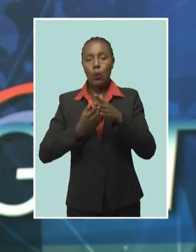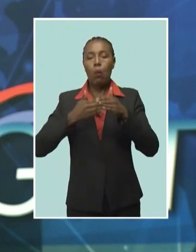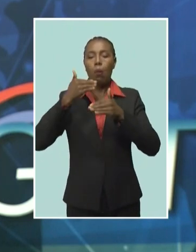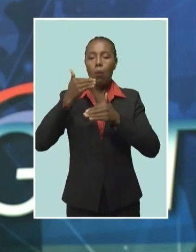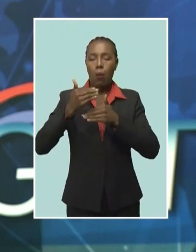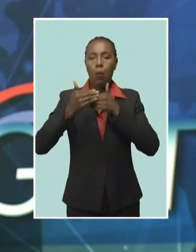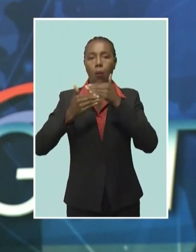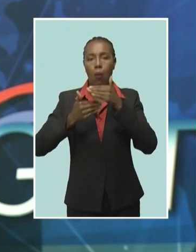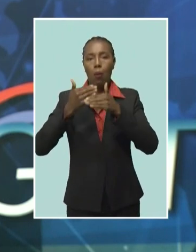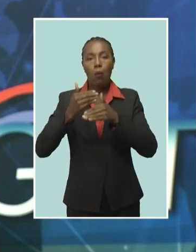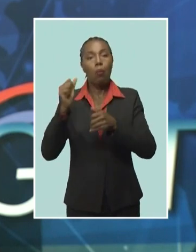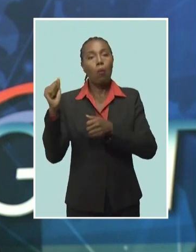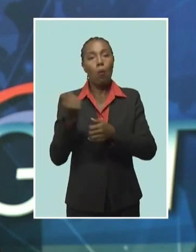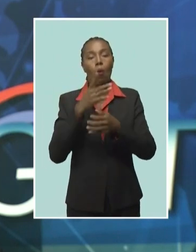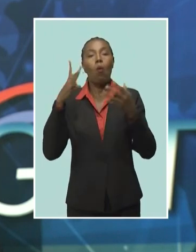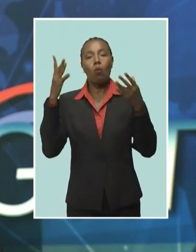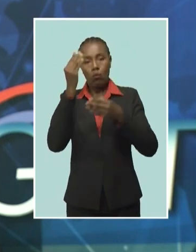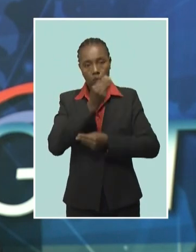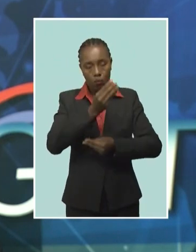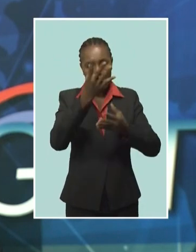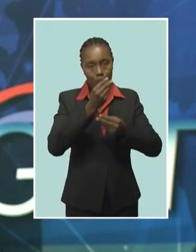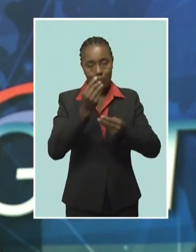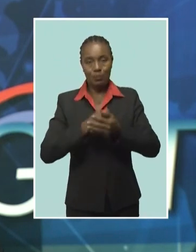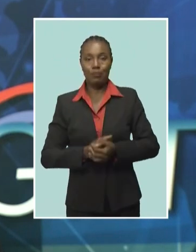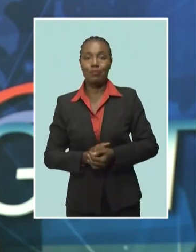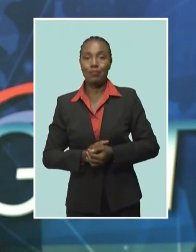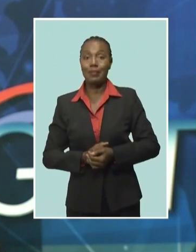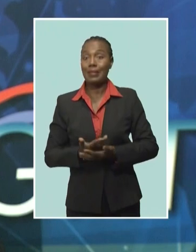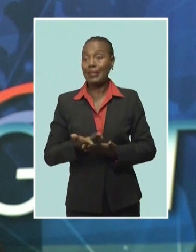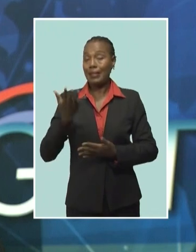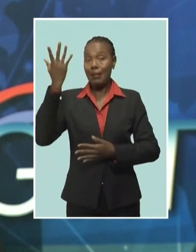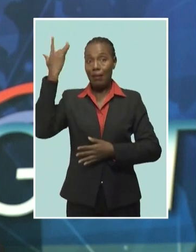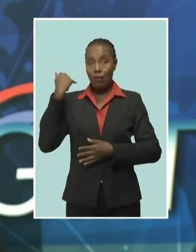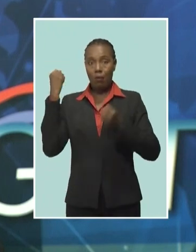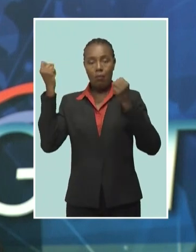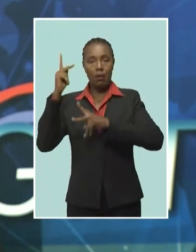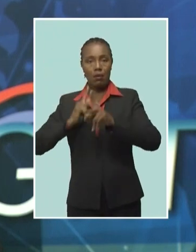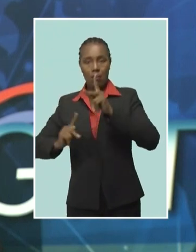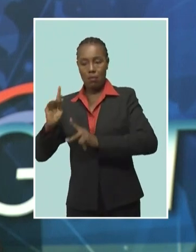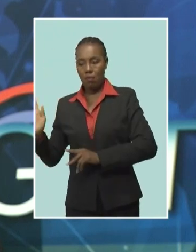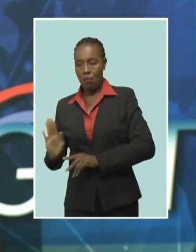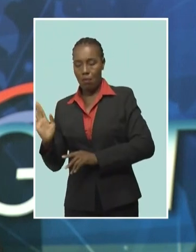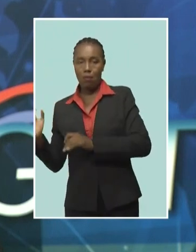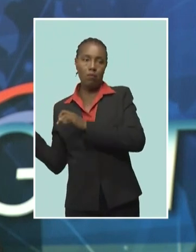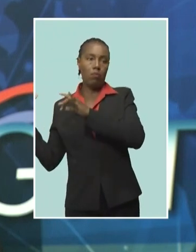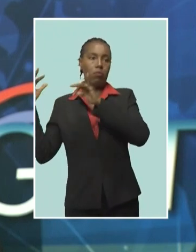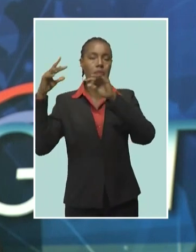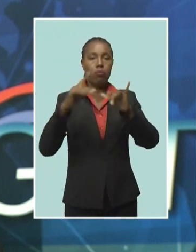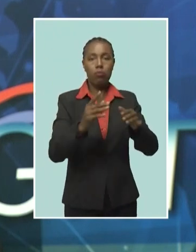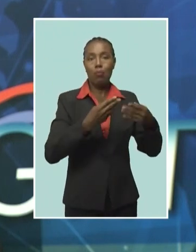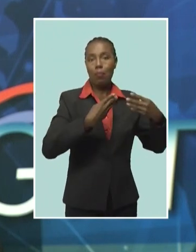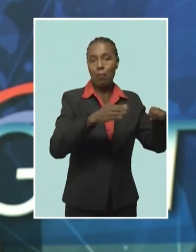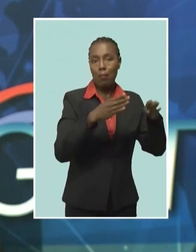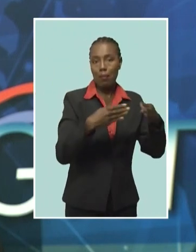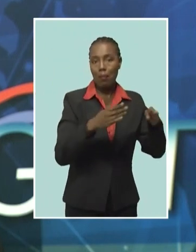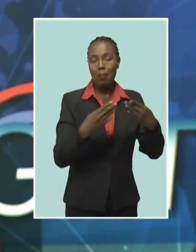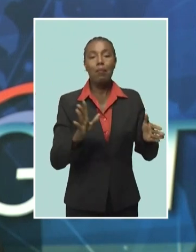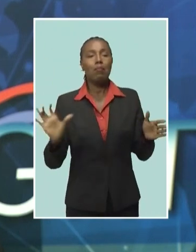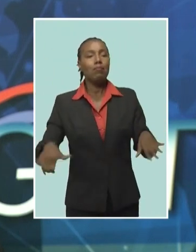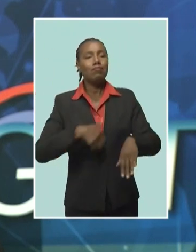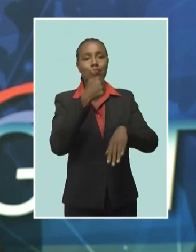Many Barbados migrated to Panama to work on the Panama Canal, creating a niche for themselves in the Panamanian market.